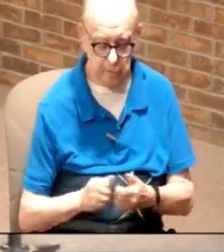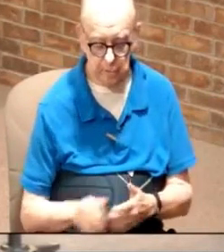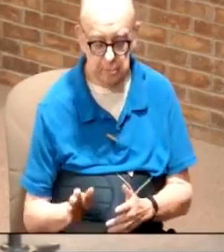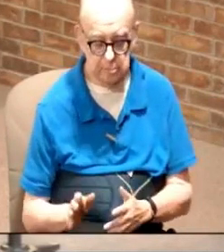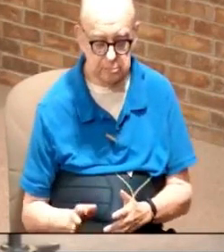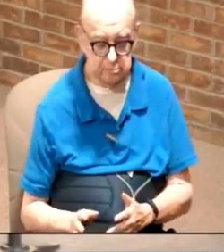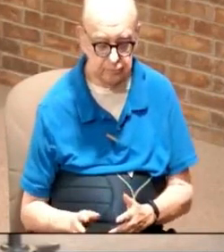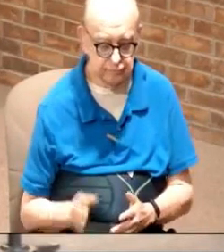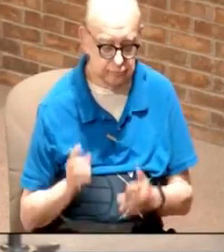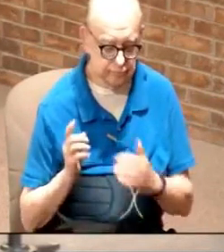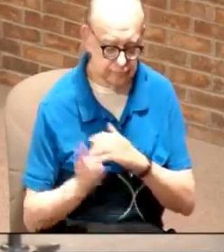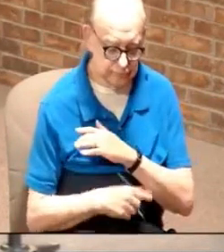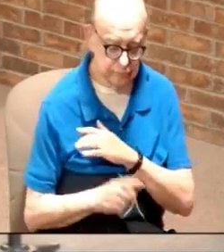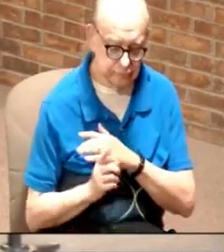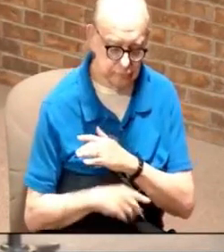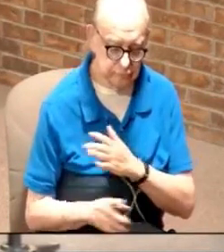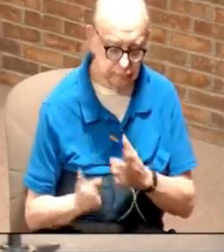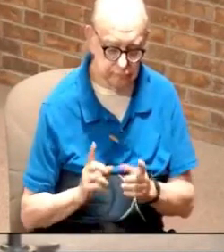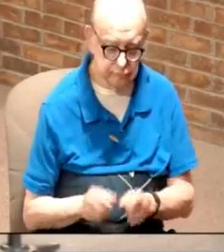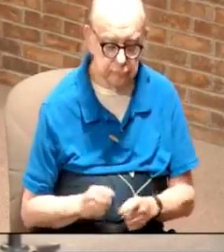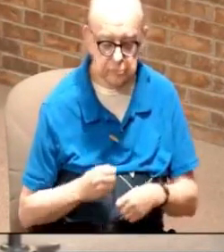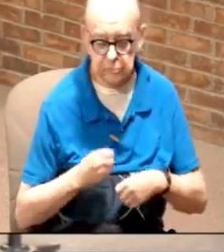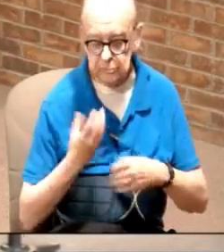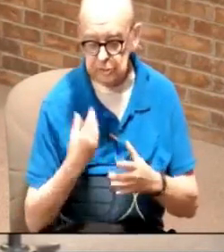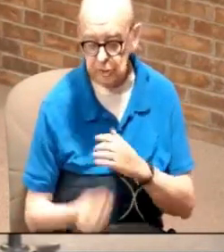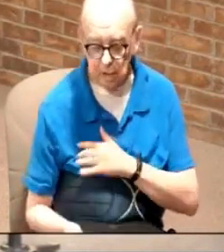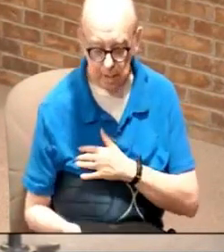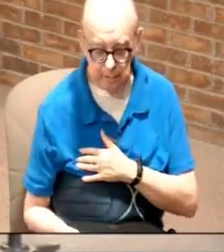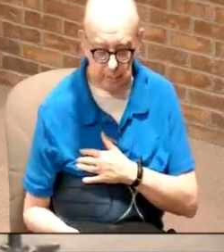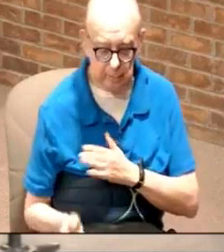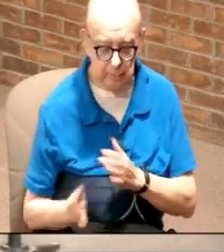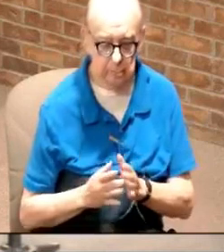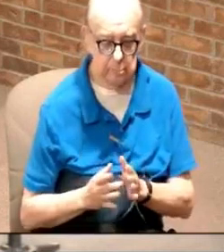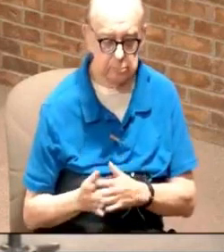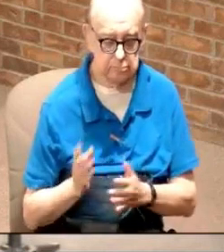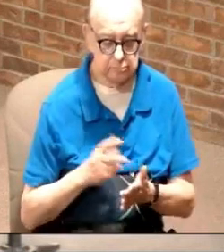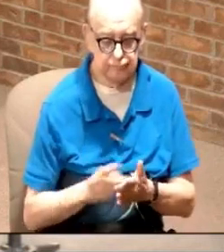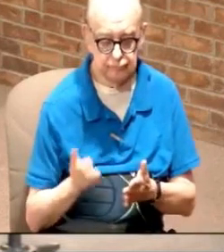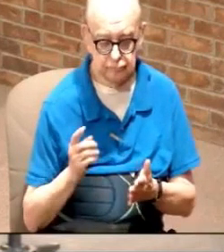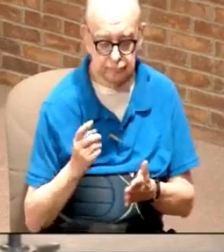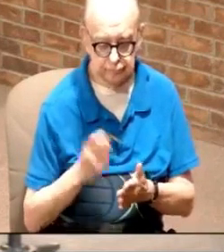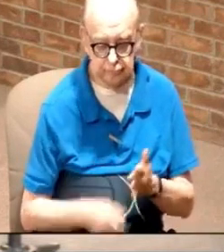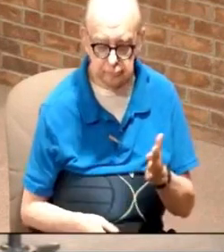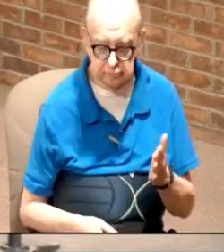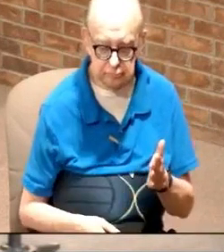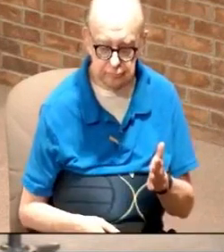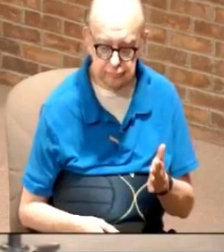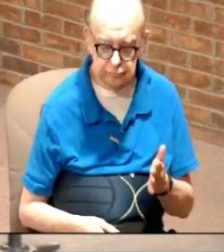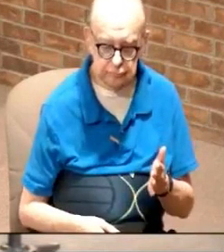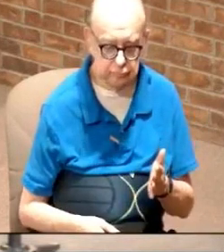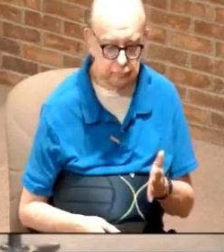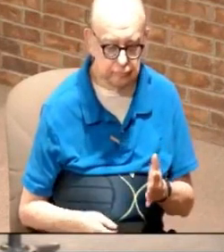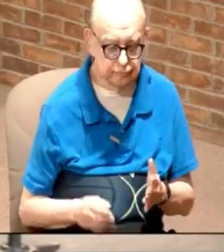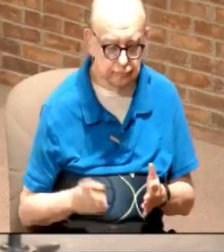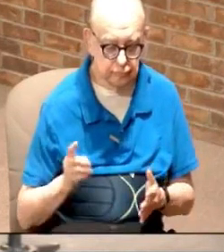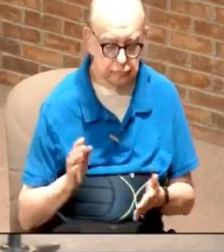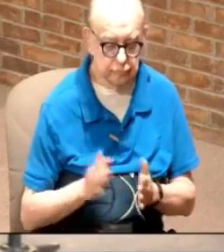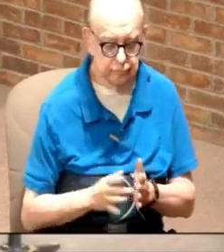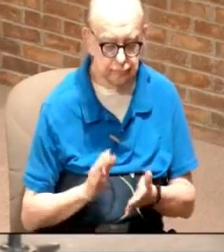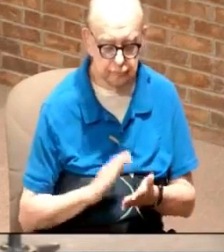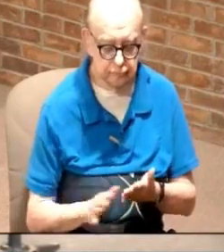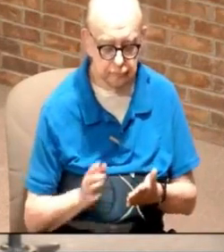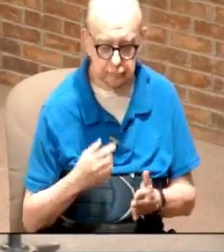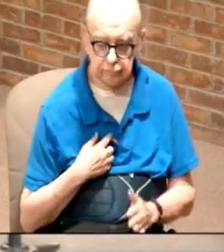the penalty for those sins is gone Jesus paid it he forgave me